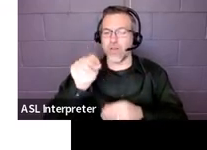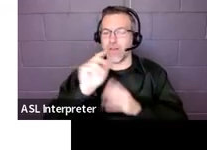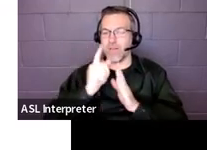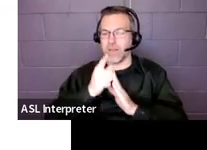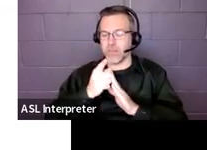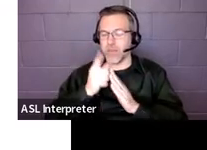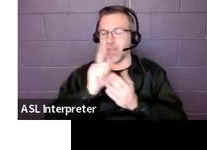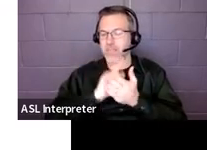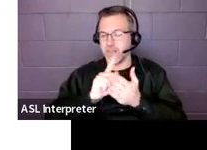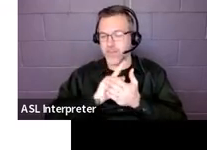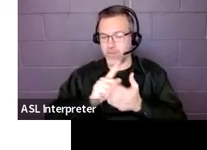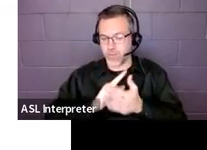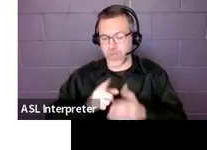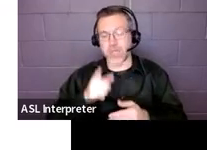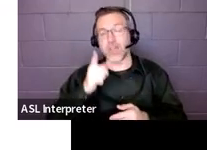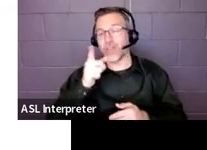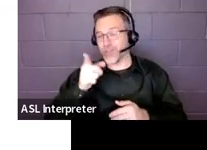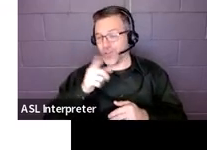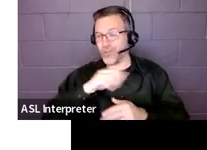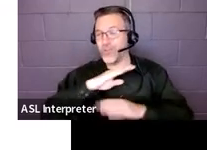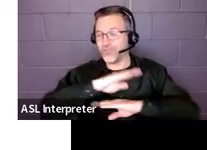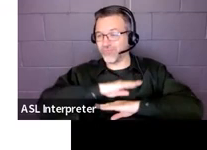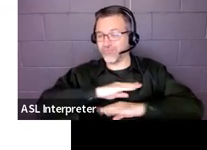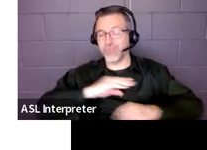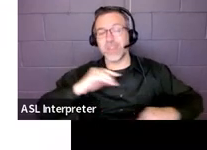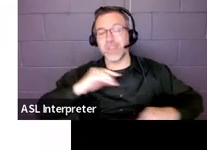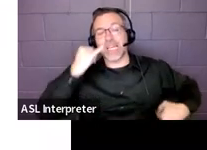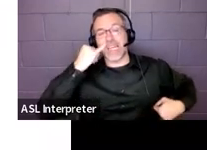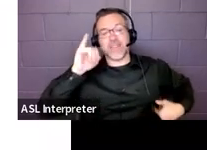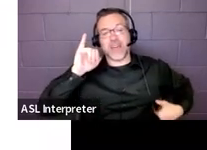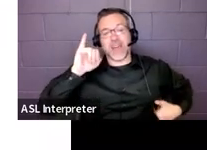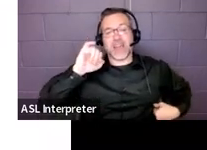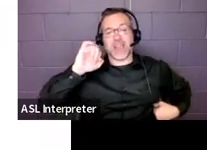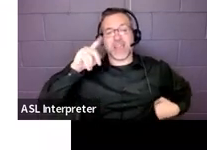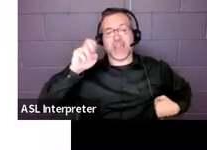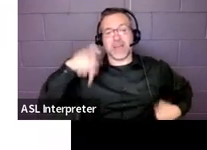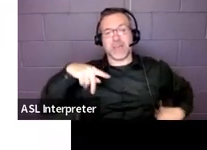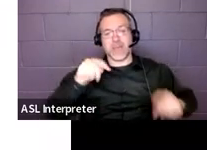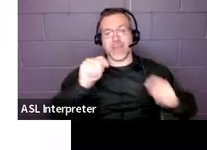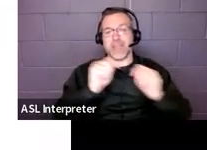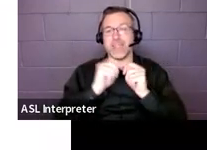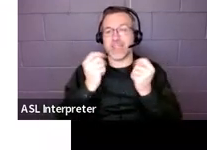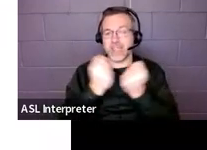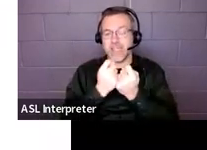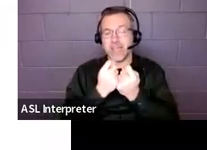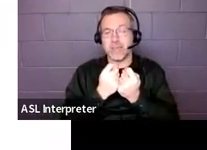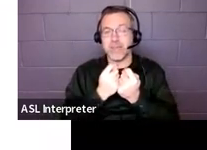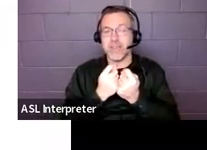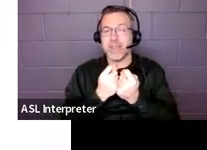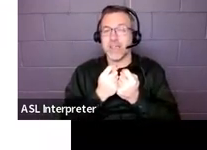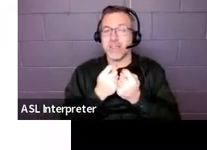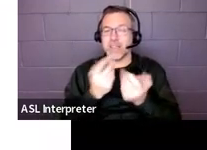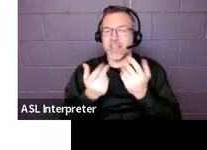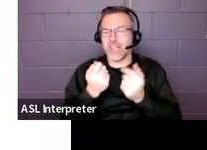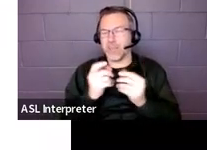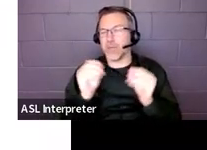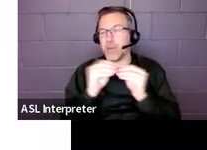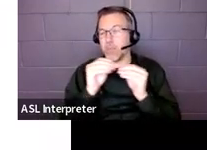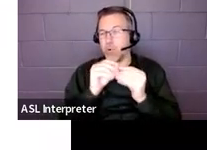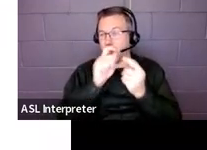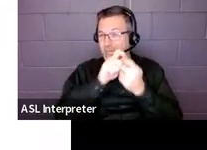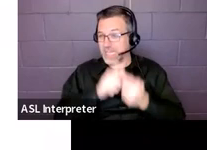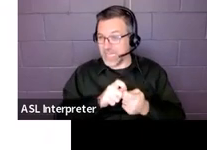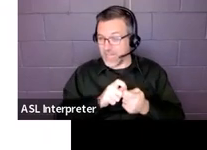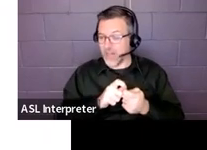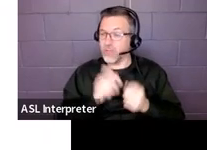compliant if you or if the IEP team or if you would like to do the upper example where it's a little bit more detailed, that's perfectly